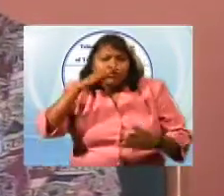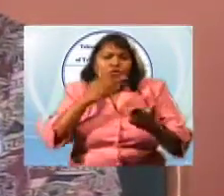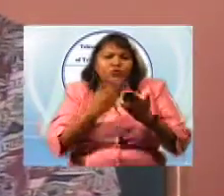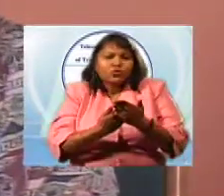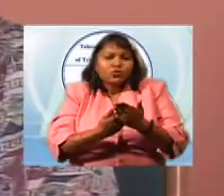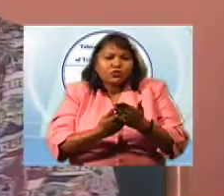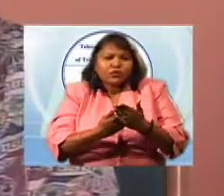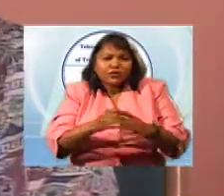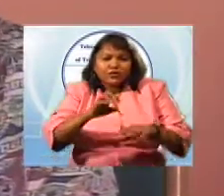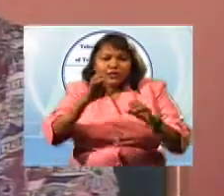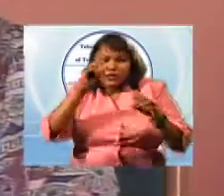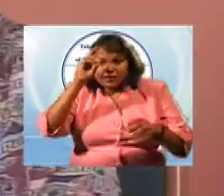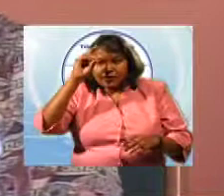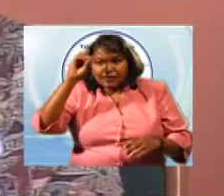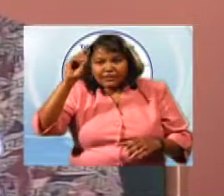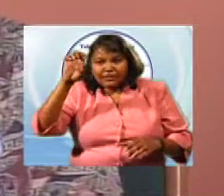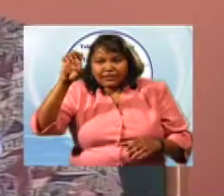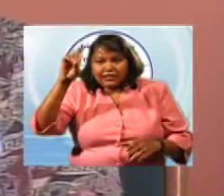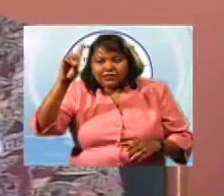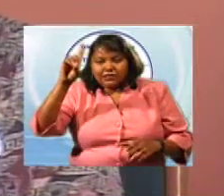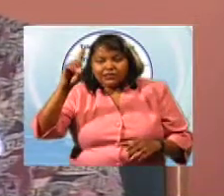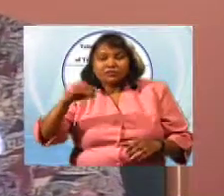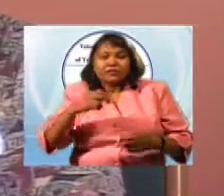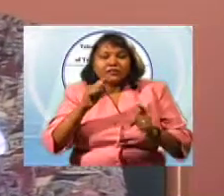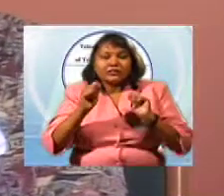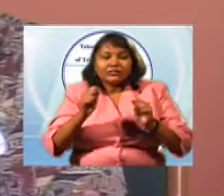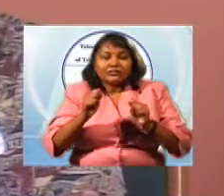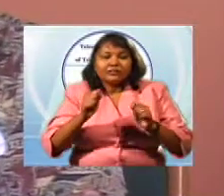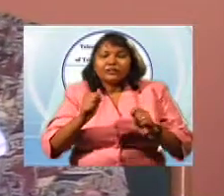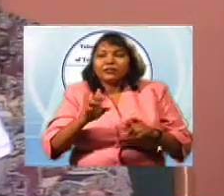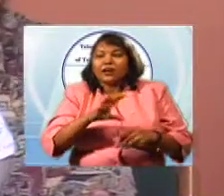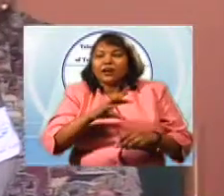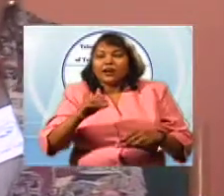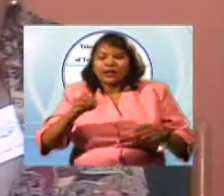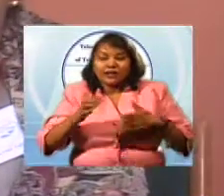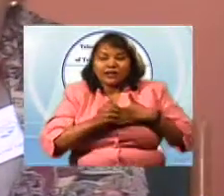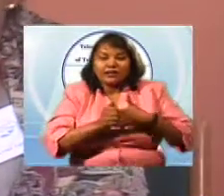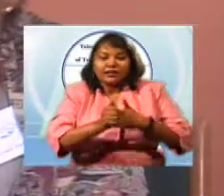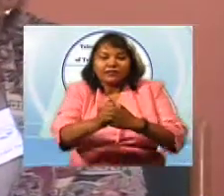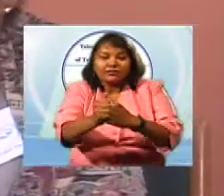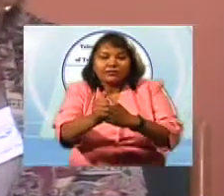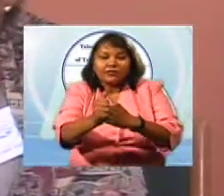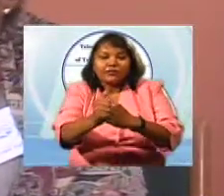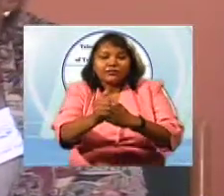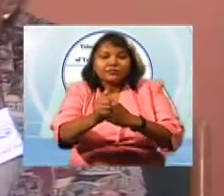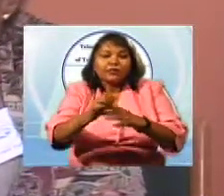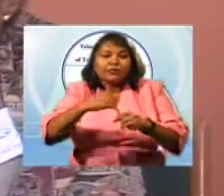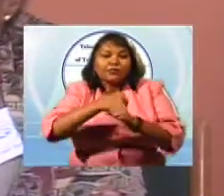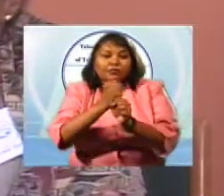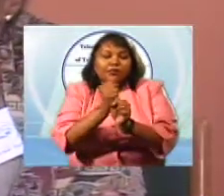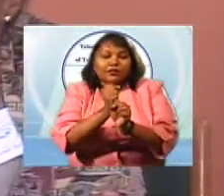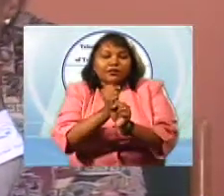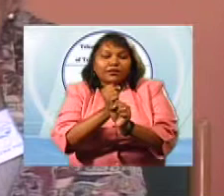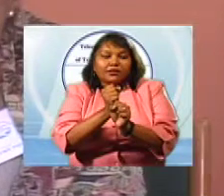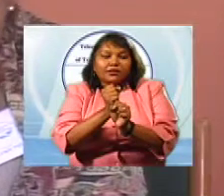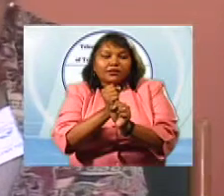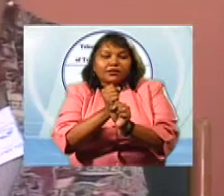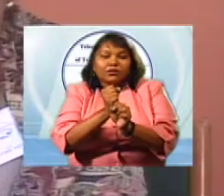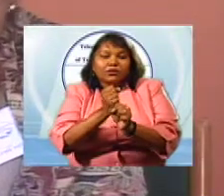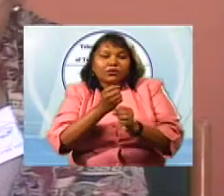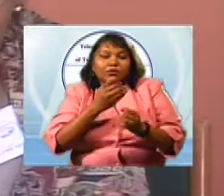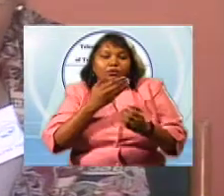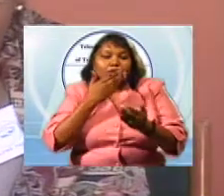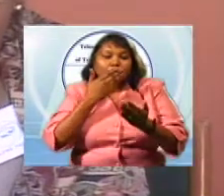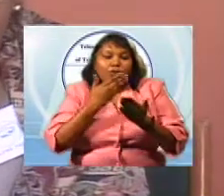interaction with the public that leads to the creation of the service